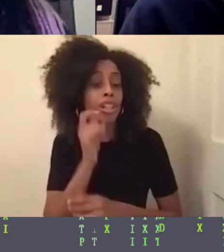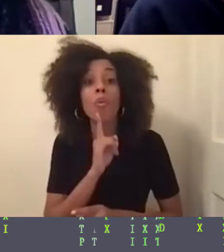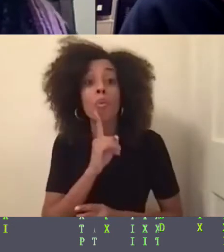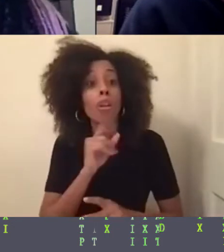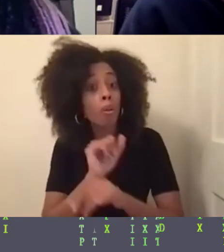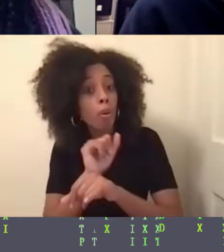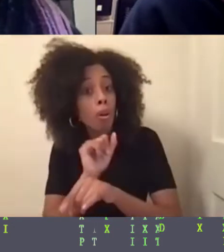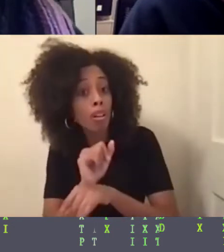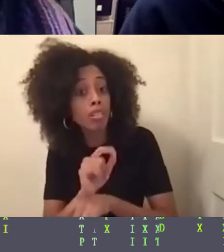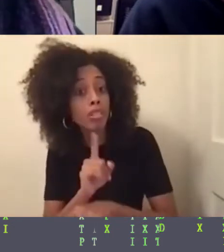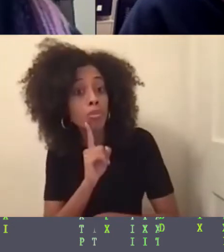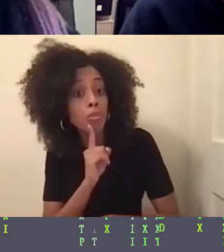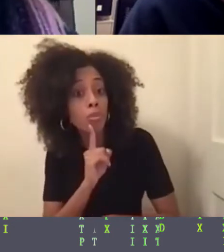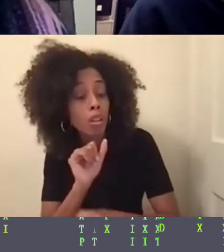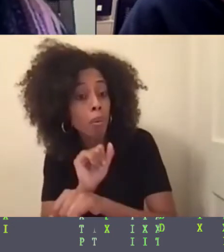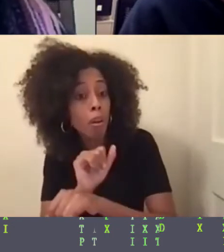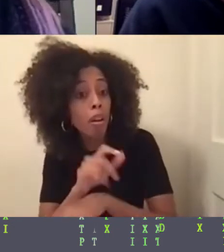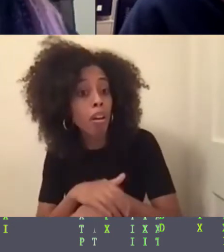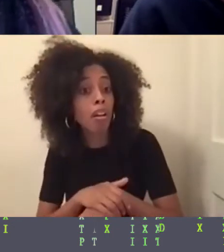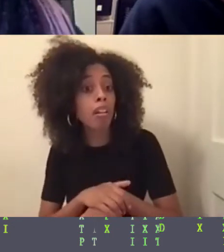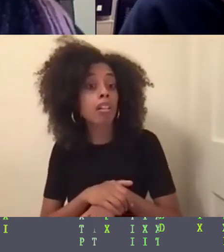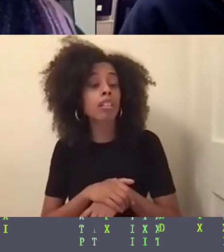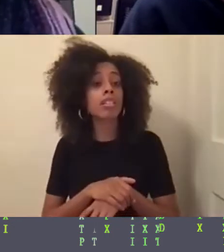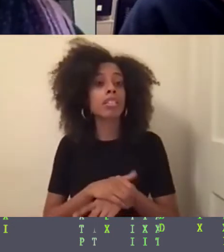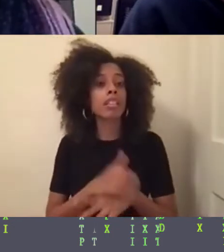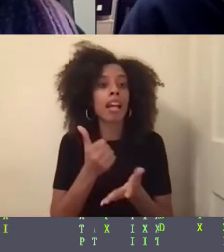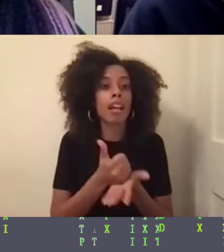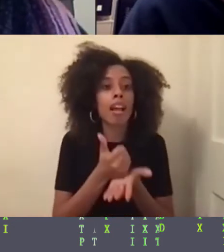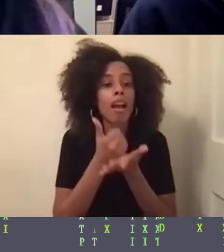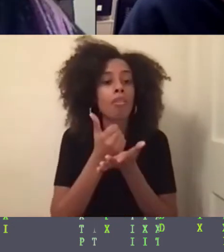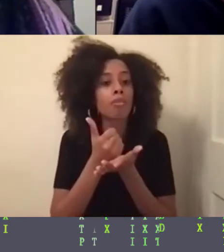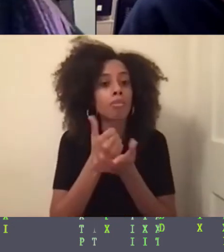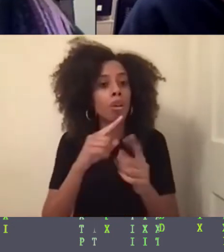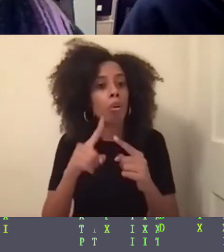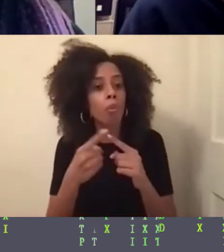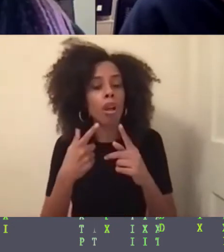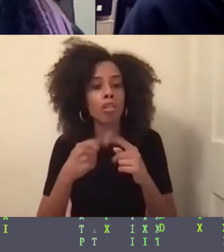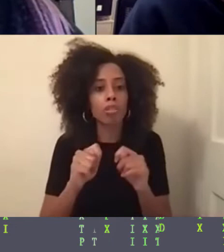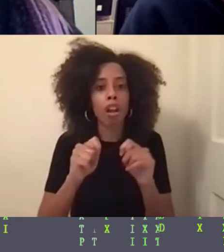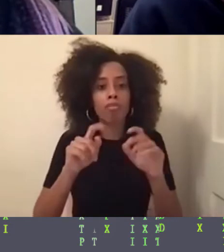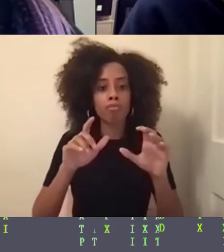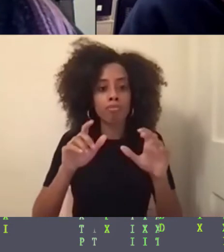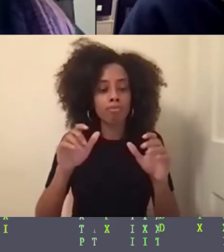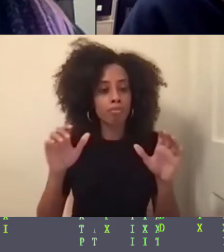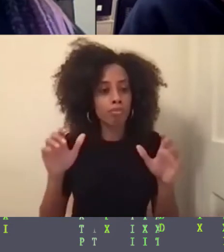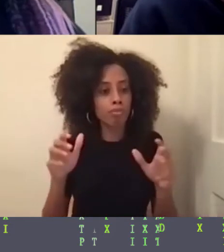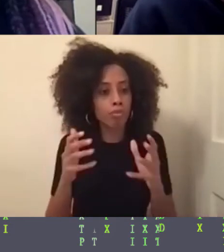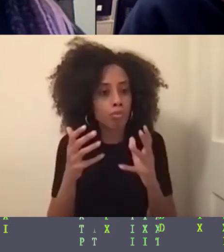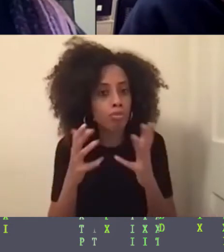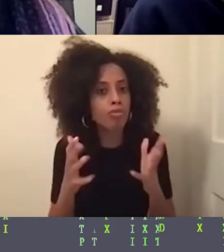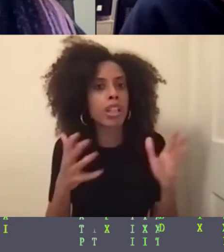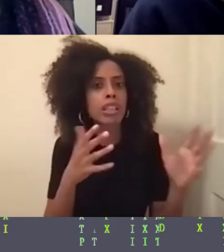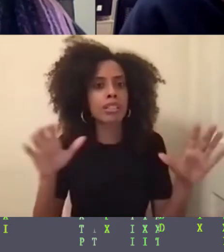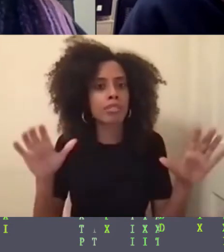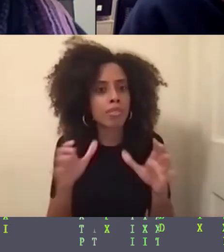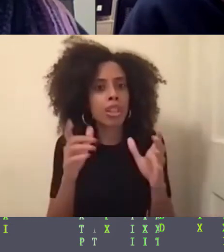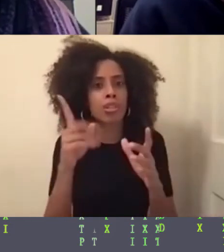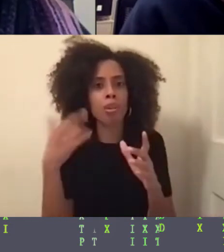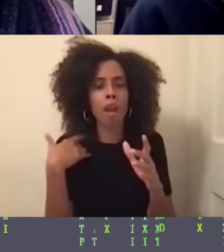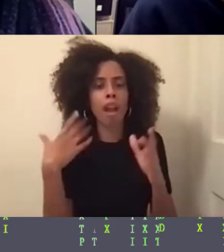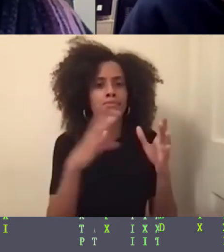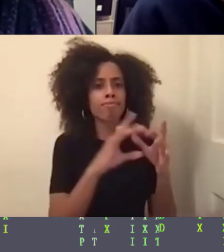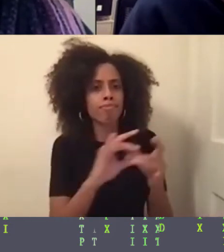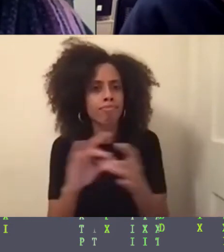really, really does. And it's also helpful when you're trying to like get stuff done and you all have the same common goal. Um,